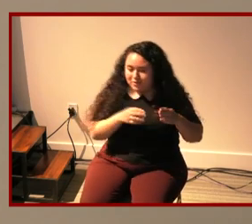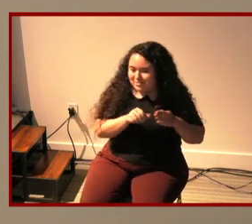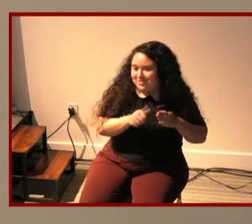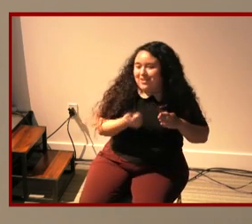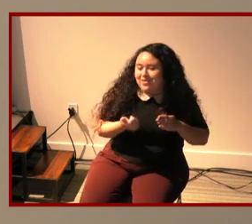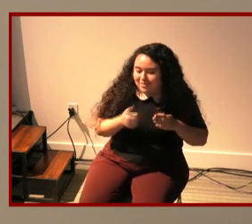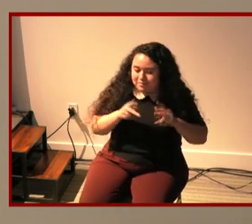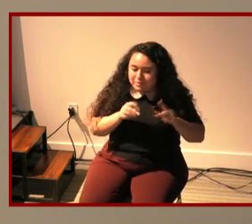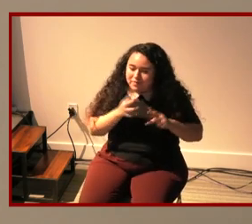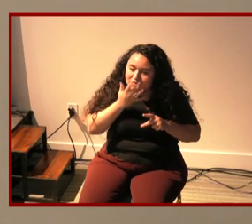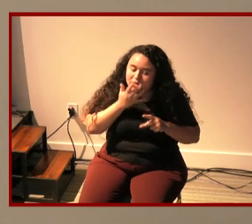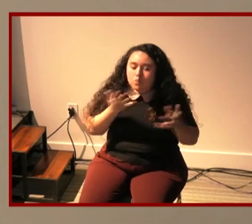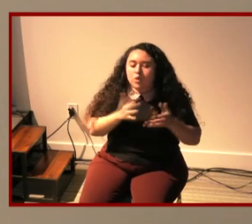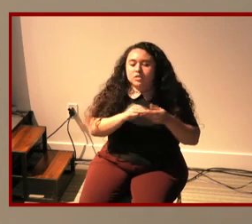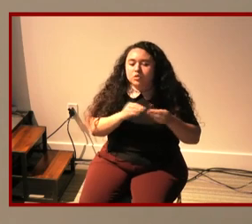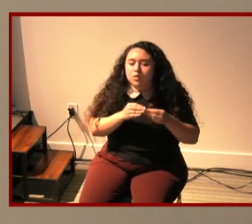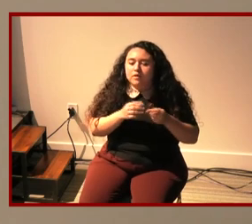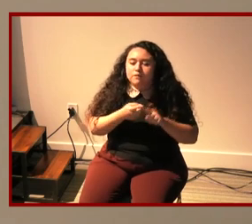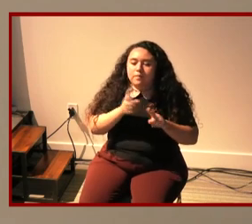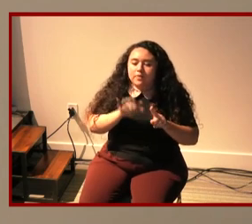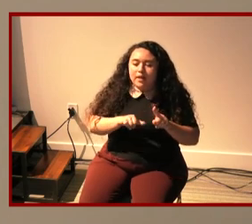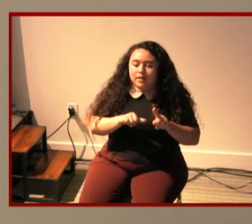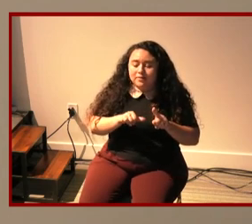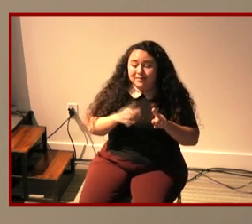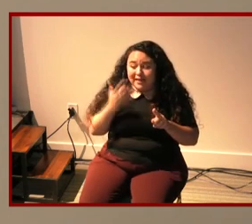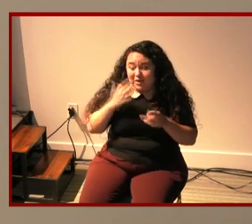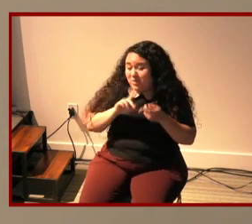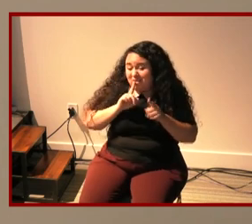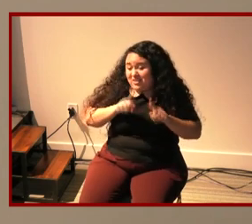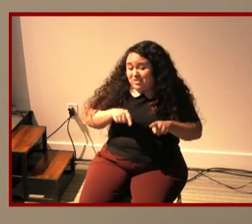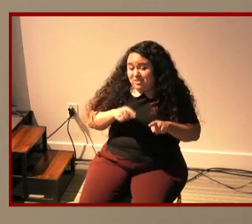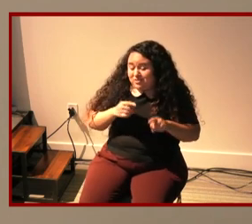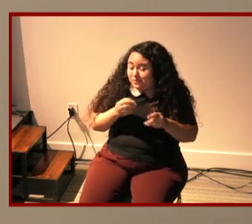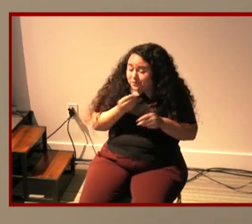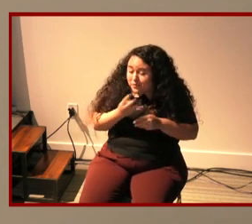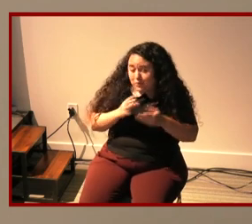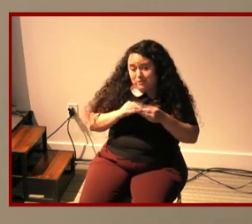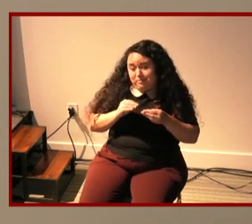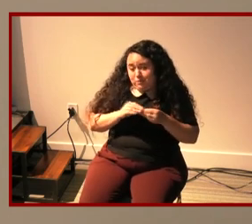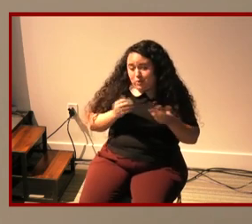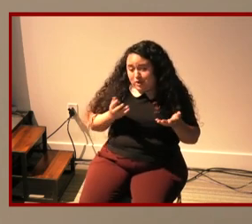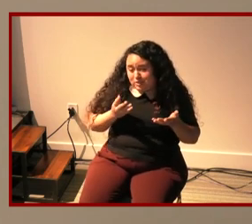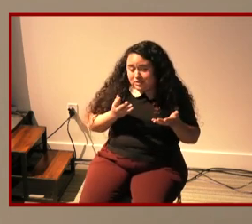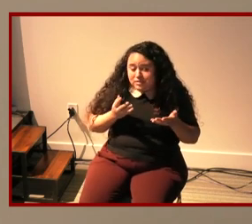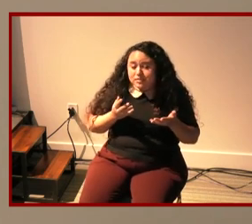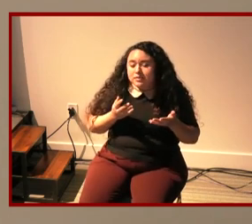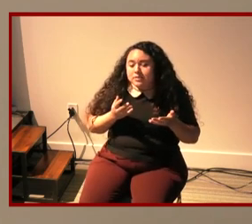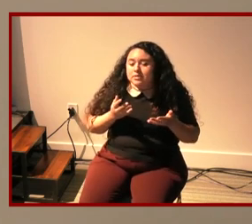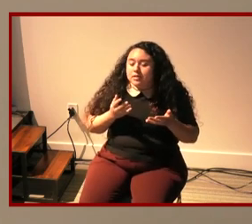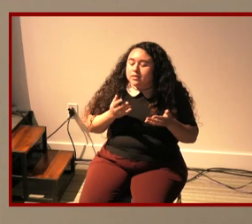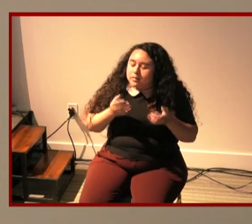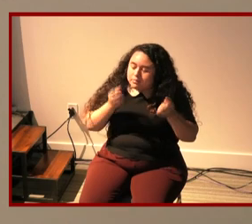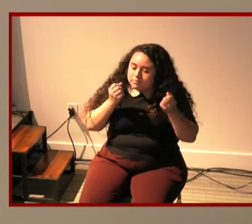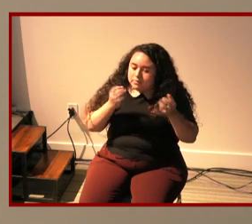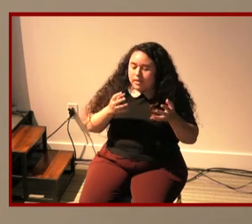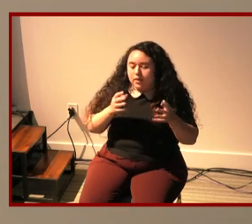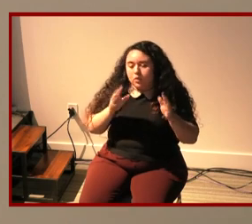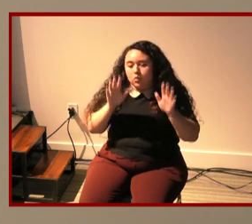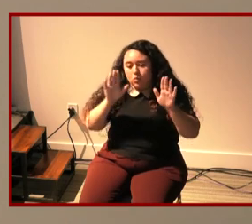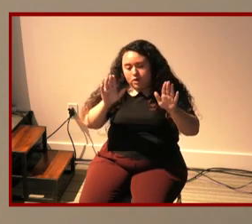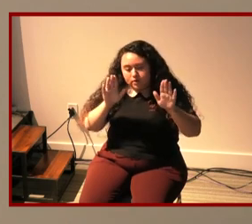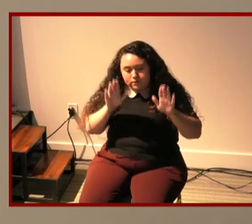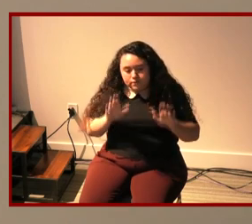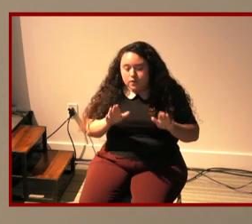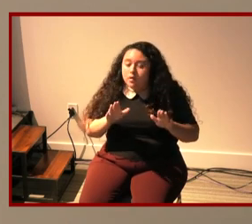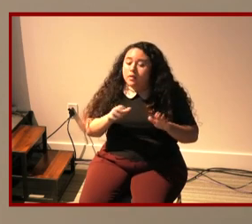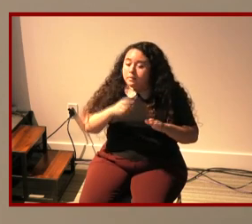what the answer to that is because there are so few memoirs um and there's lots of really really wonderful black feminist scholarship